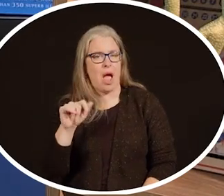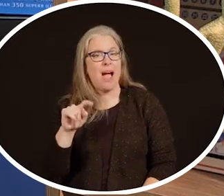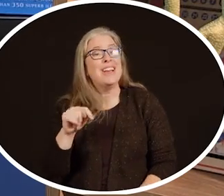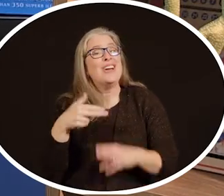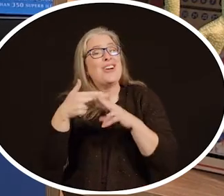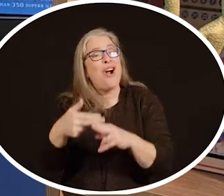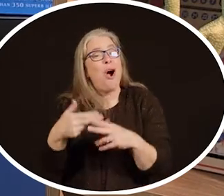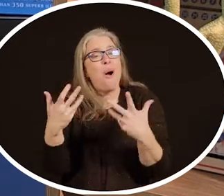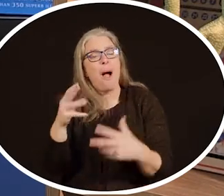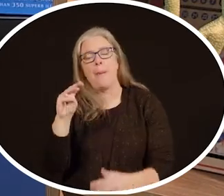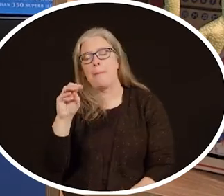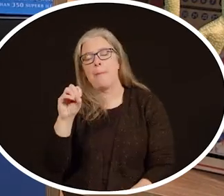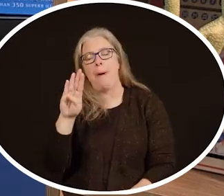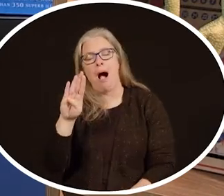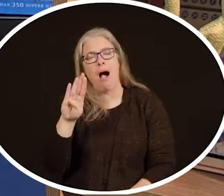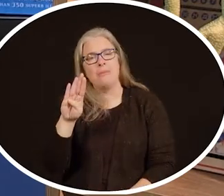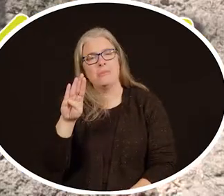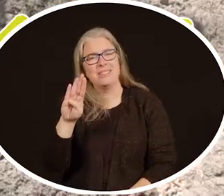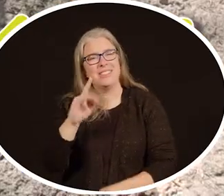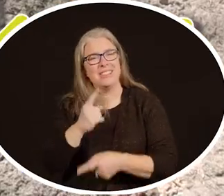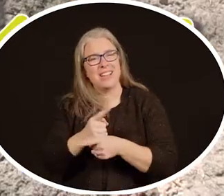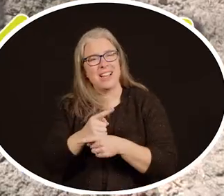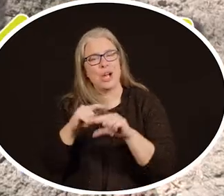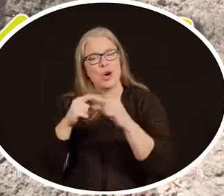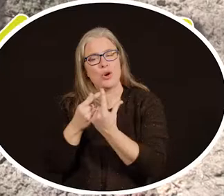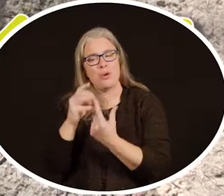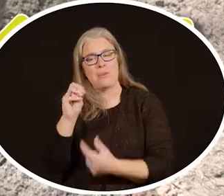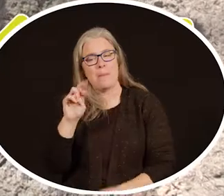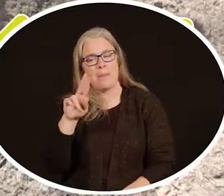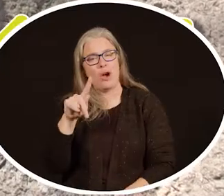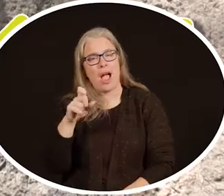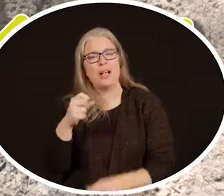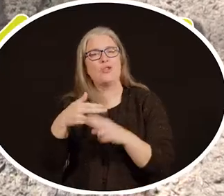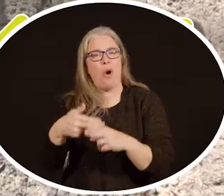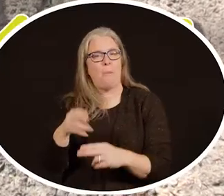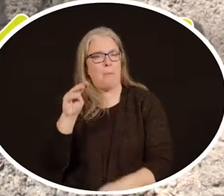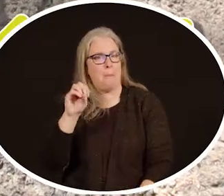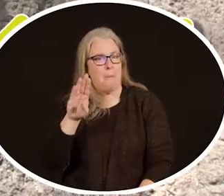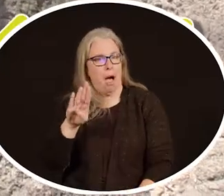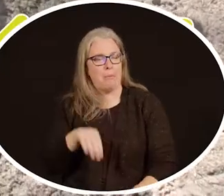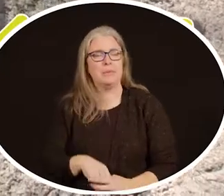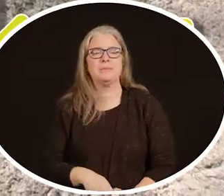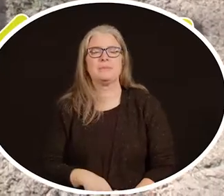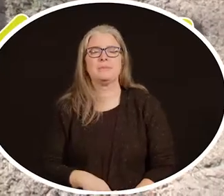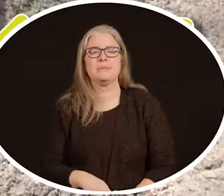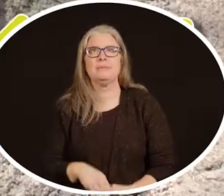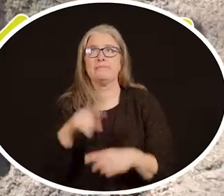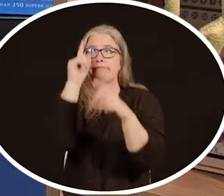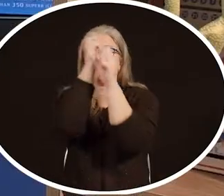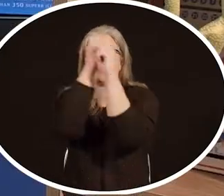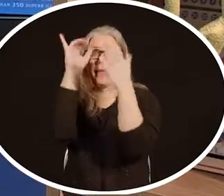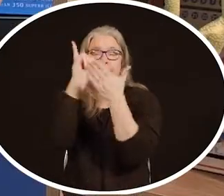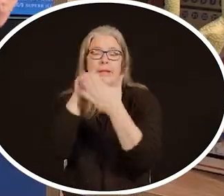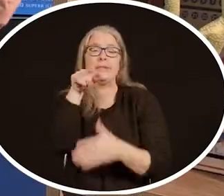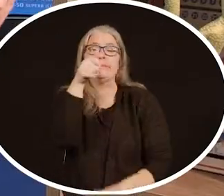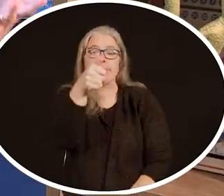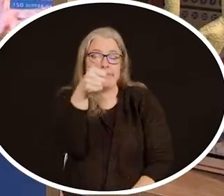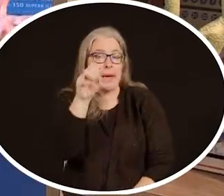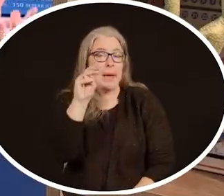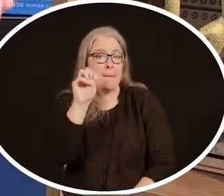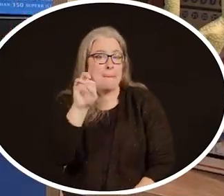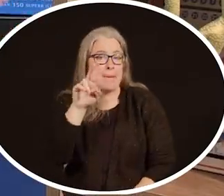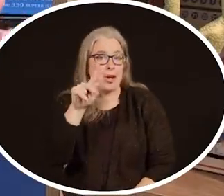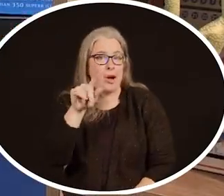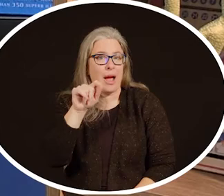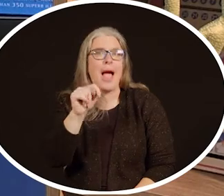It's called a mob. There you go. So a group of meerkats is called a mob. Now picture this. You are a